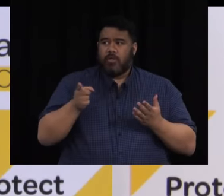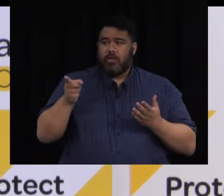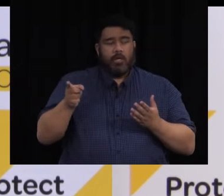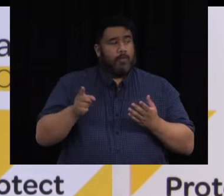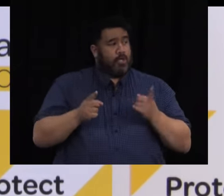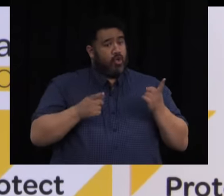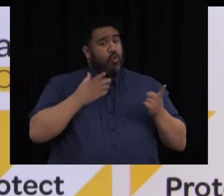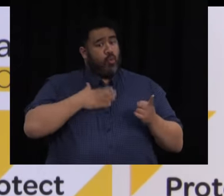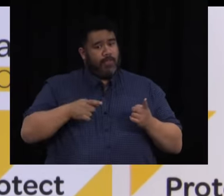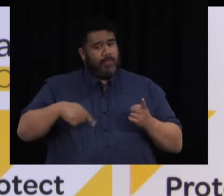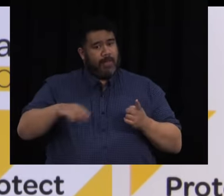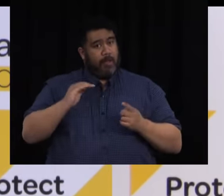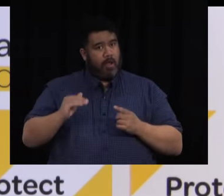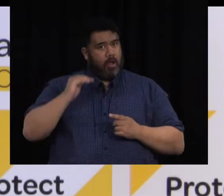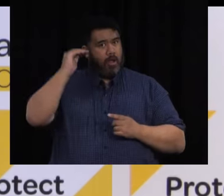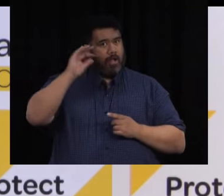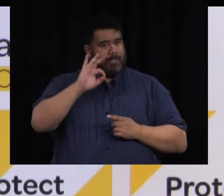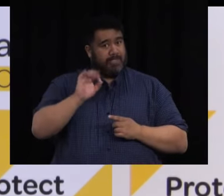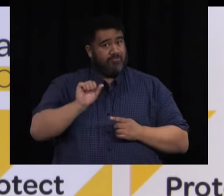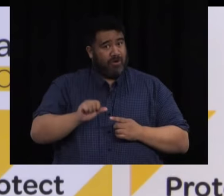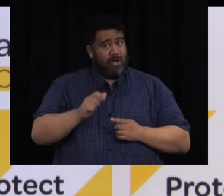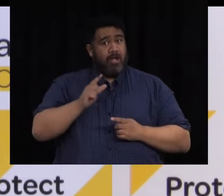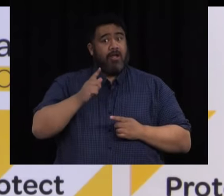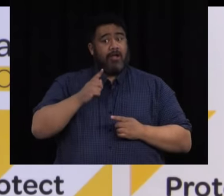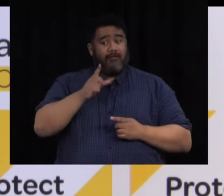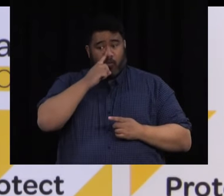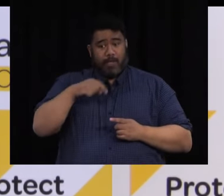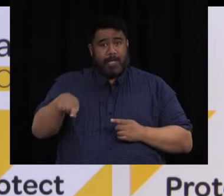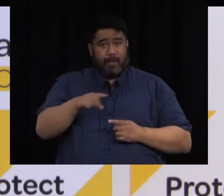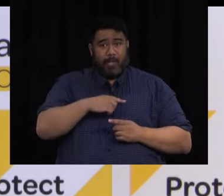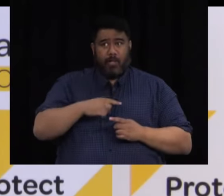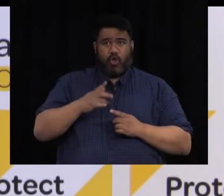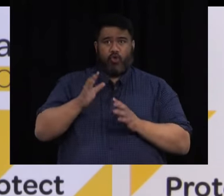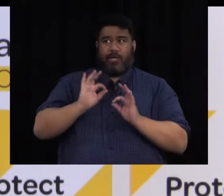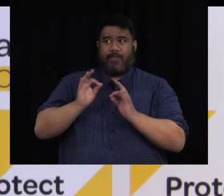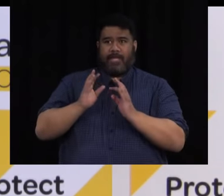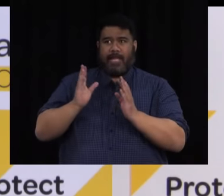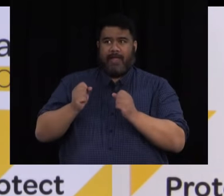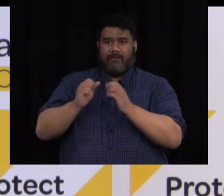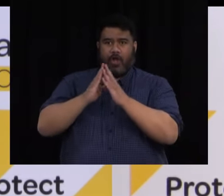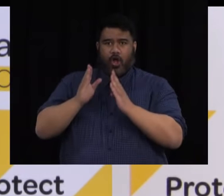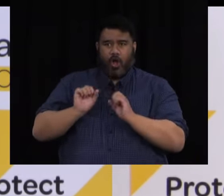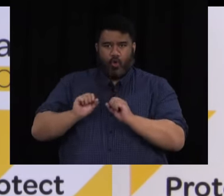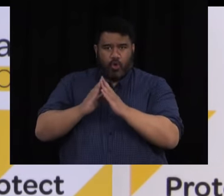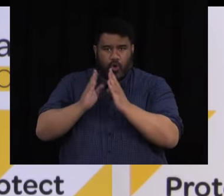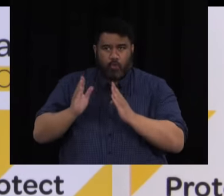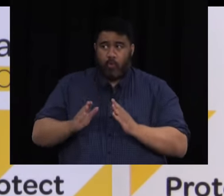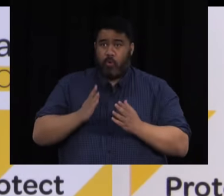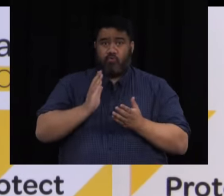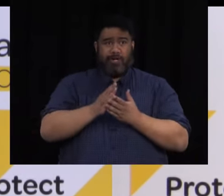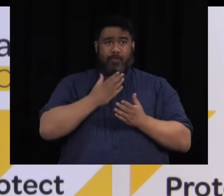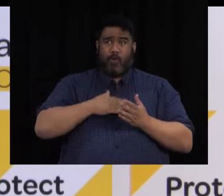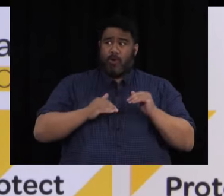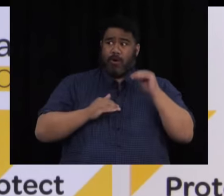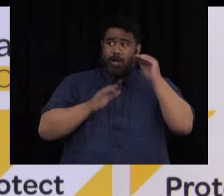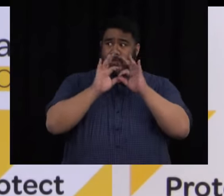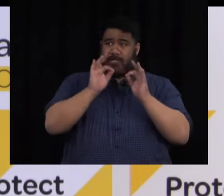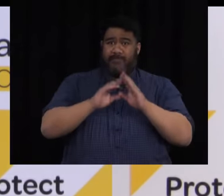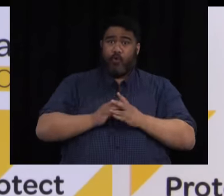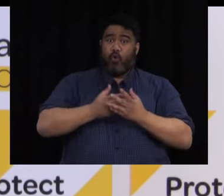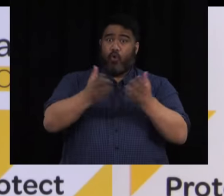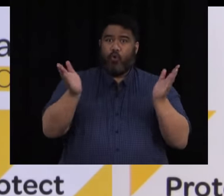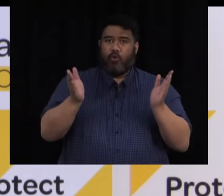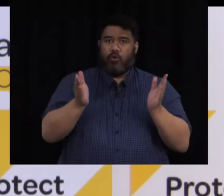be high particularly in this style of housing? We'd want it to be high amongst all groups but yes and particularly in those who are in this